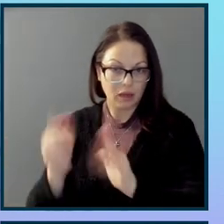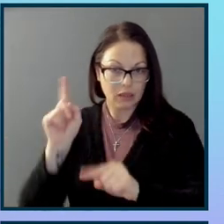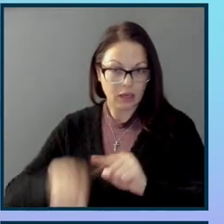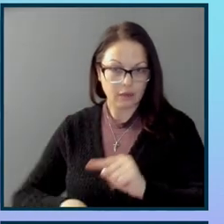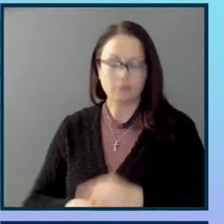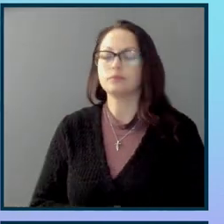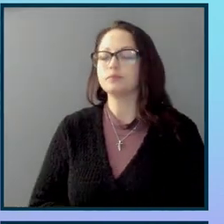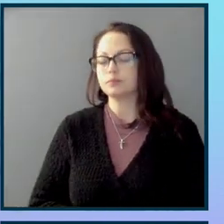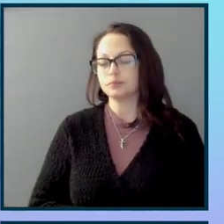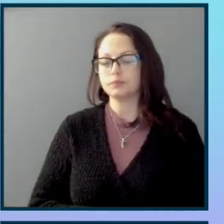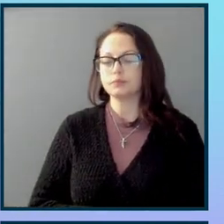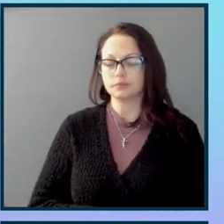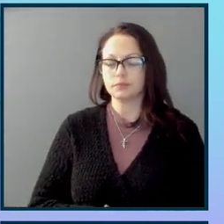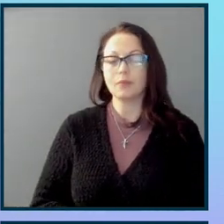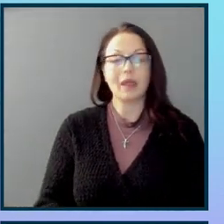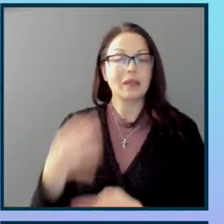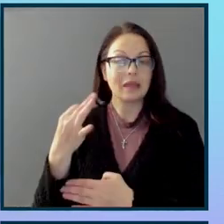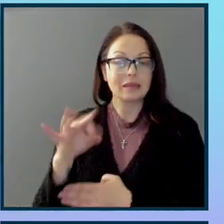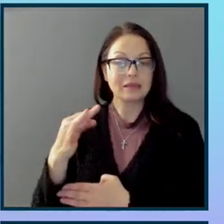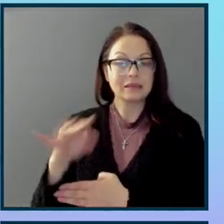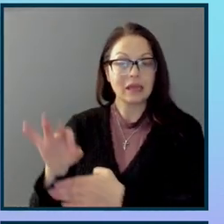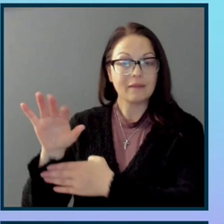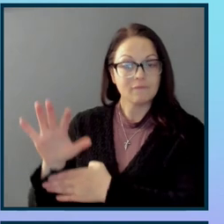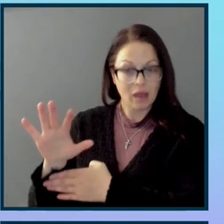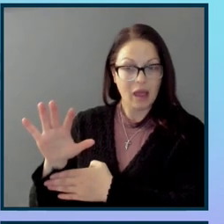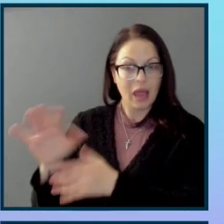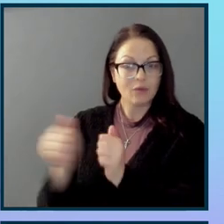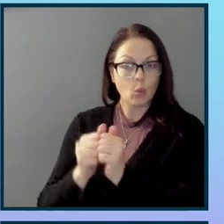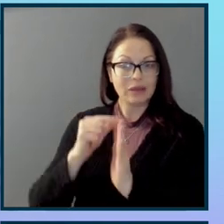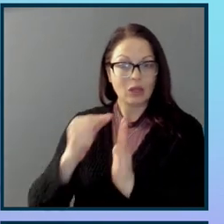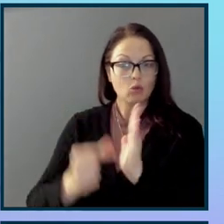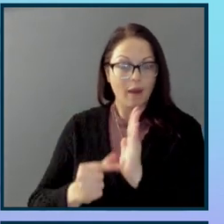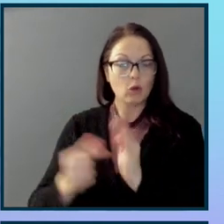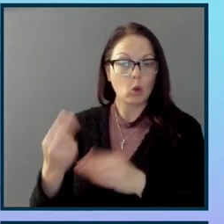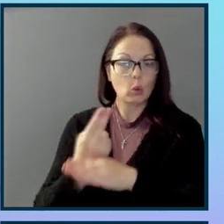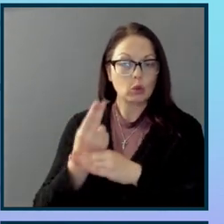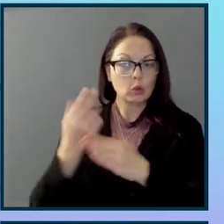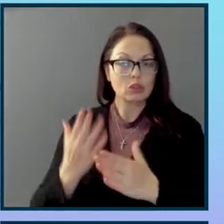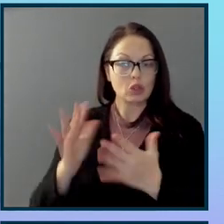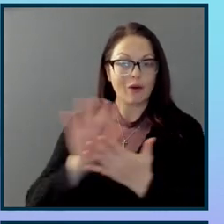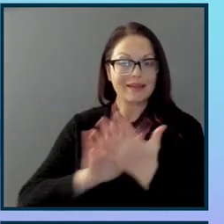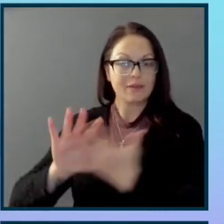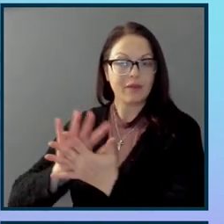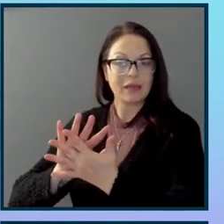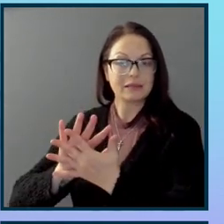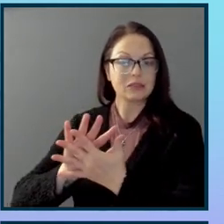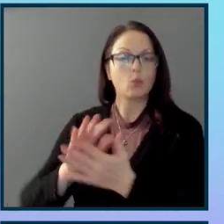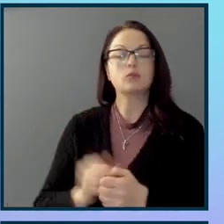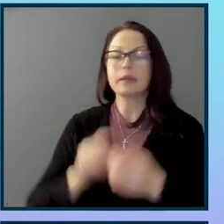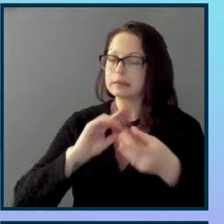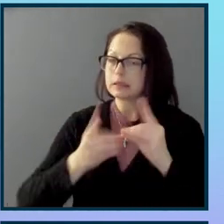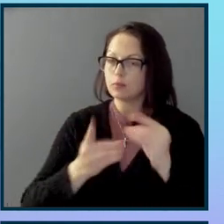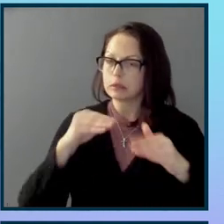1995, you know, with the advent of the graphical user interface, which actually made digital accessibility a little bit